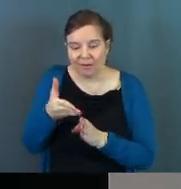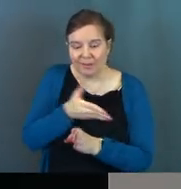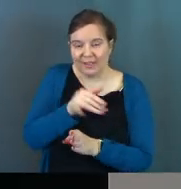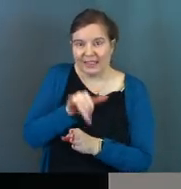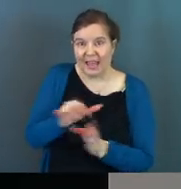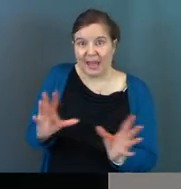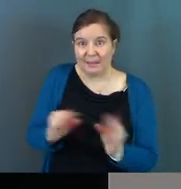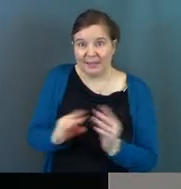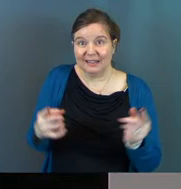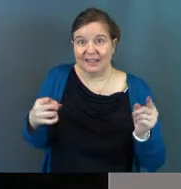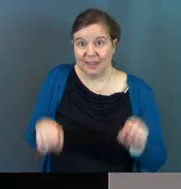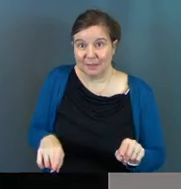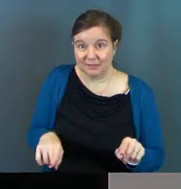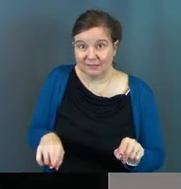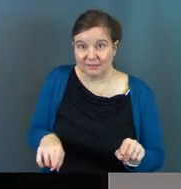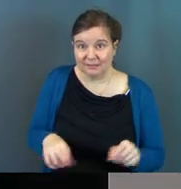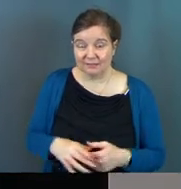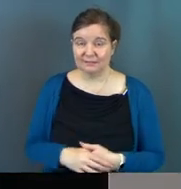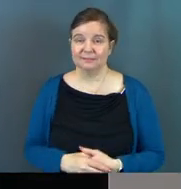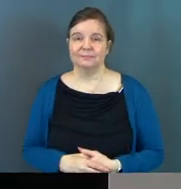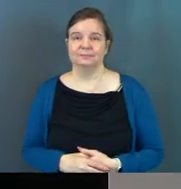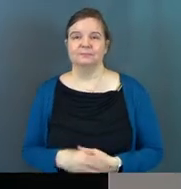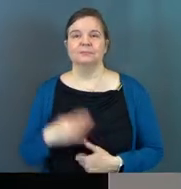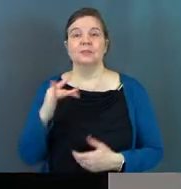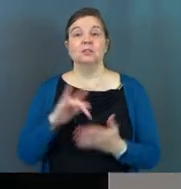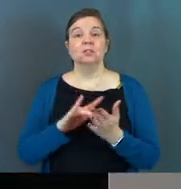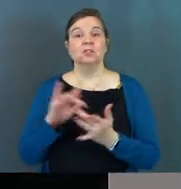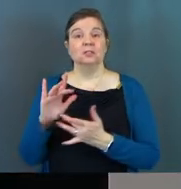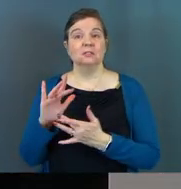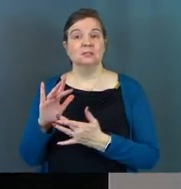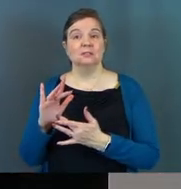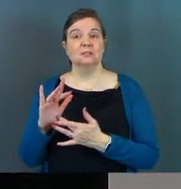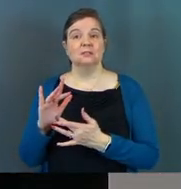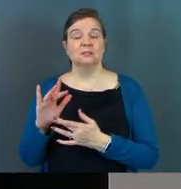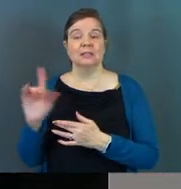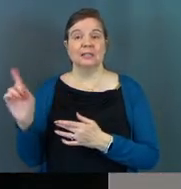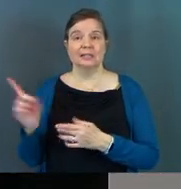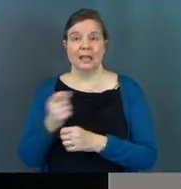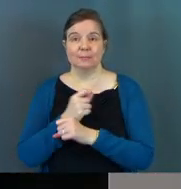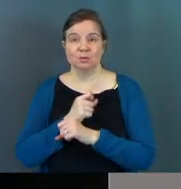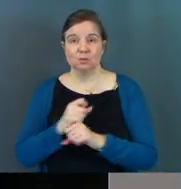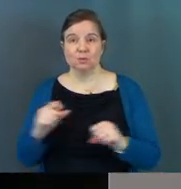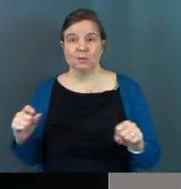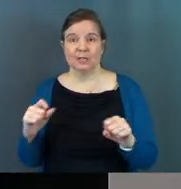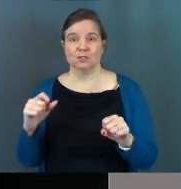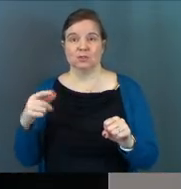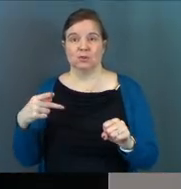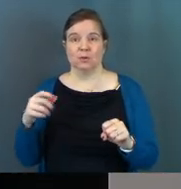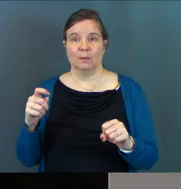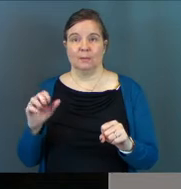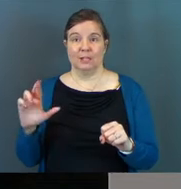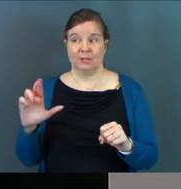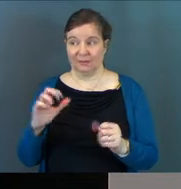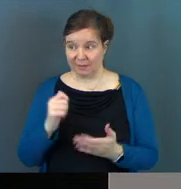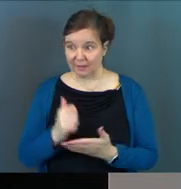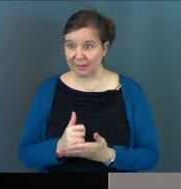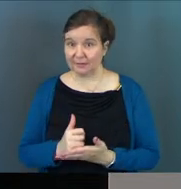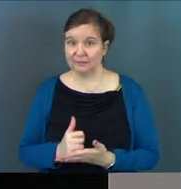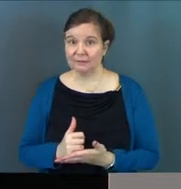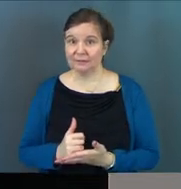that that meeting happened. Because Jesus came to rescue Peter. Amen?